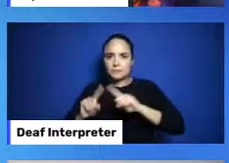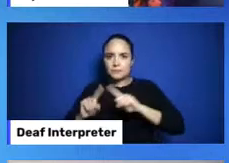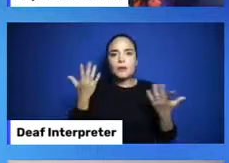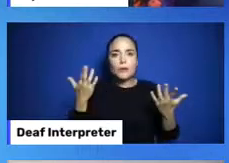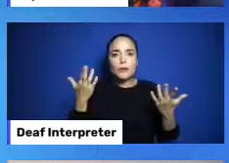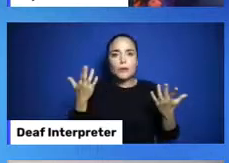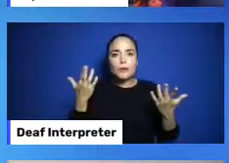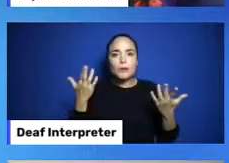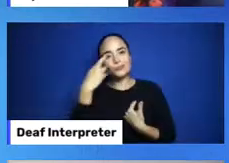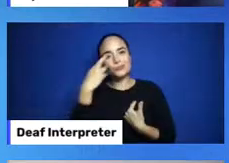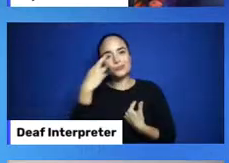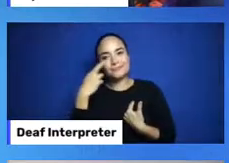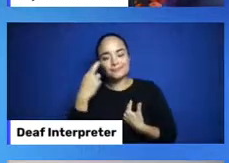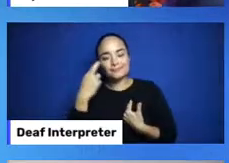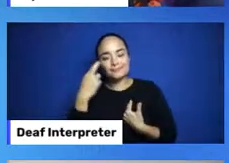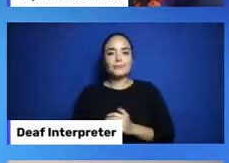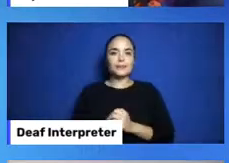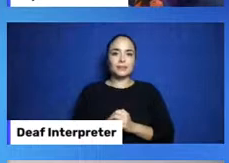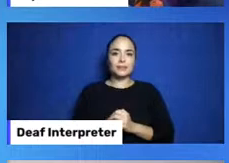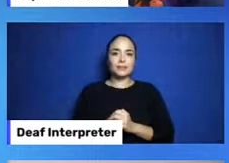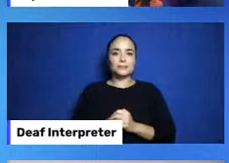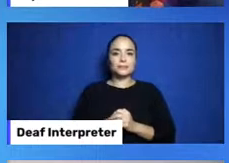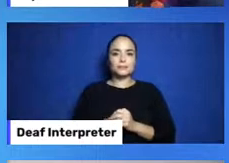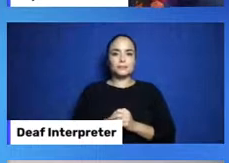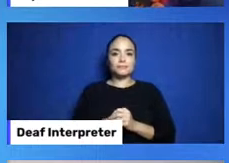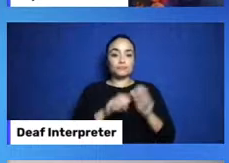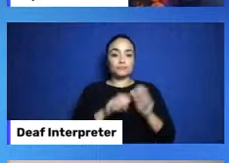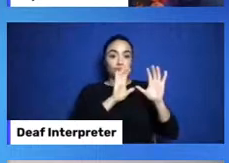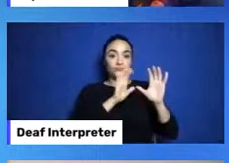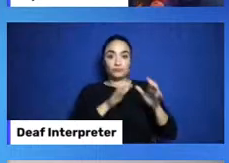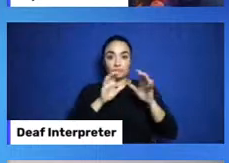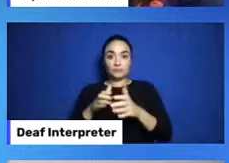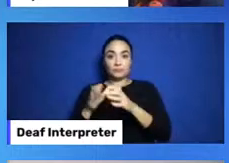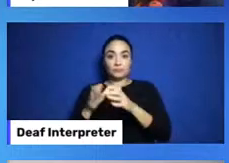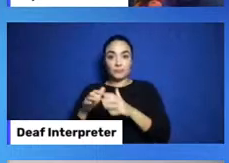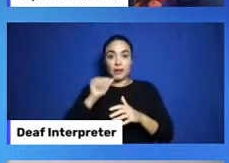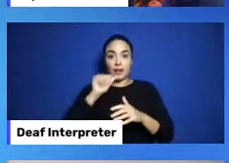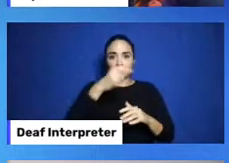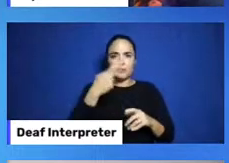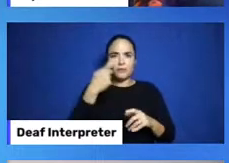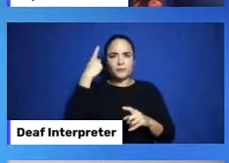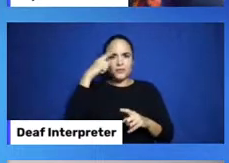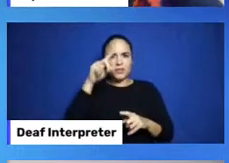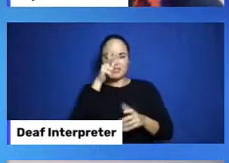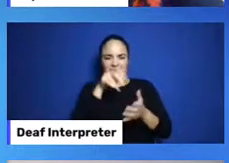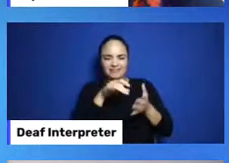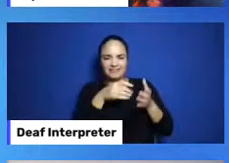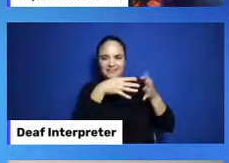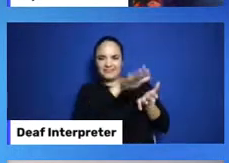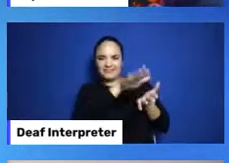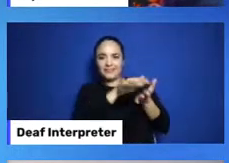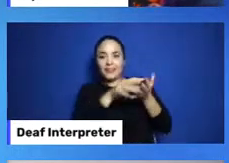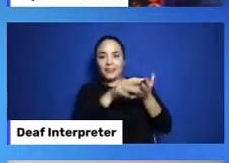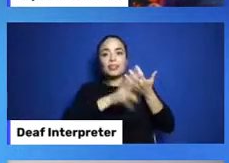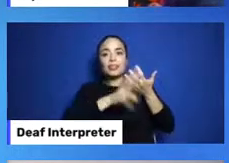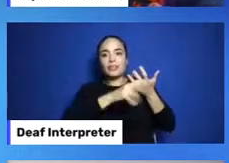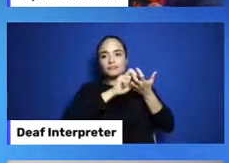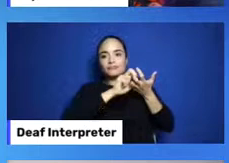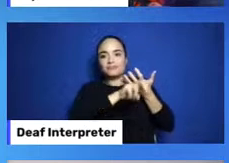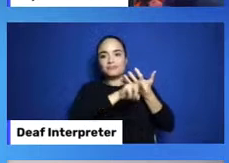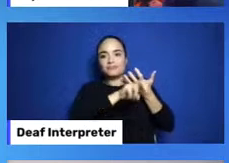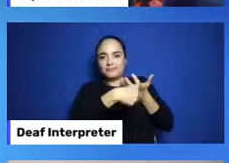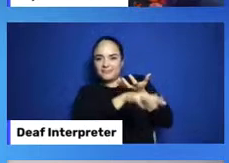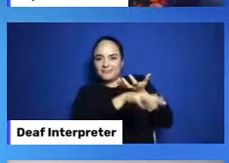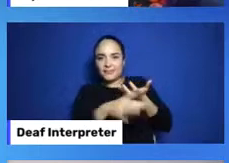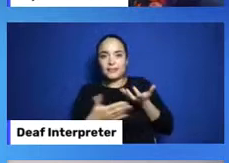Notice the ash basket has holes in it for filtering out bugs. It may not be an appropriate container for smaller objects.